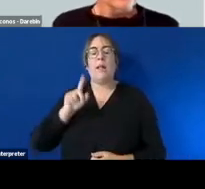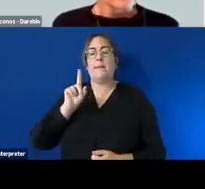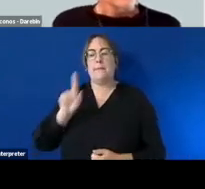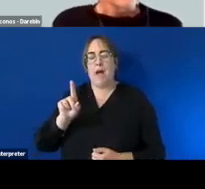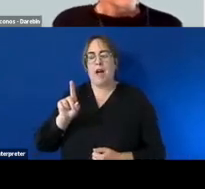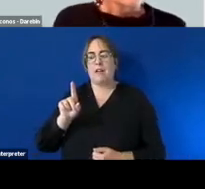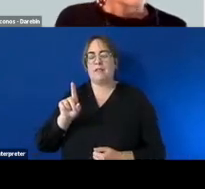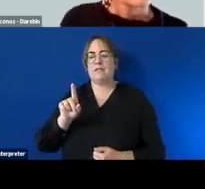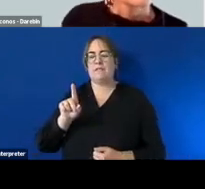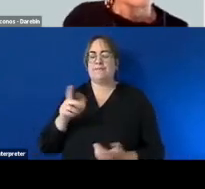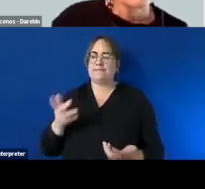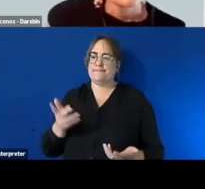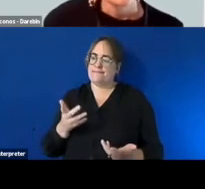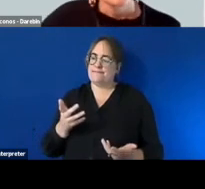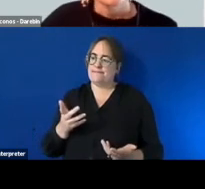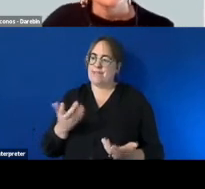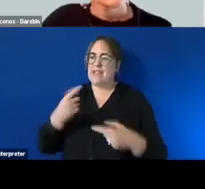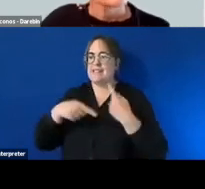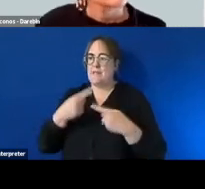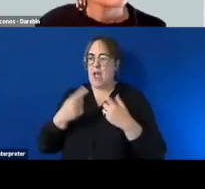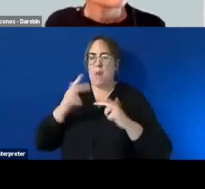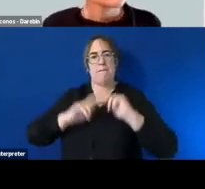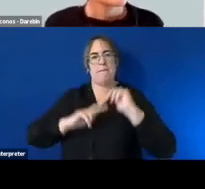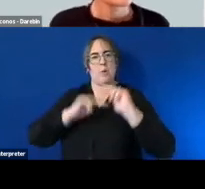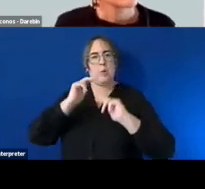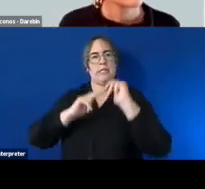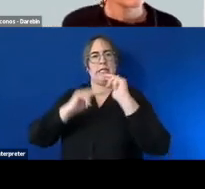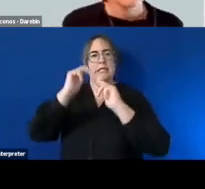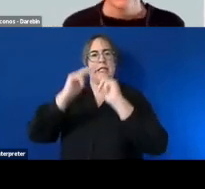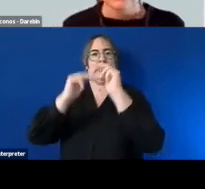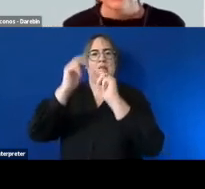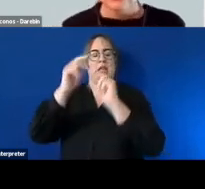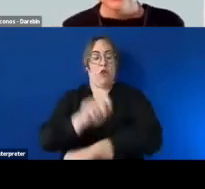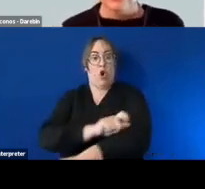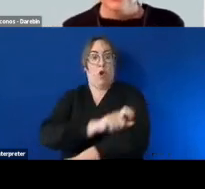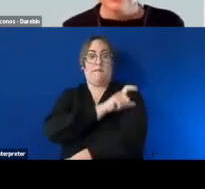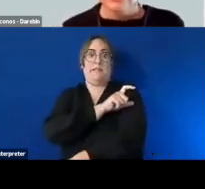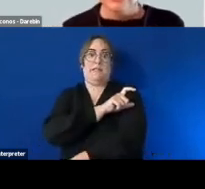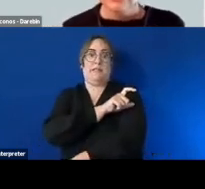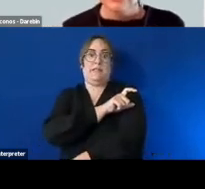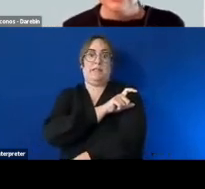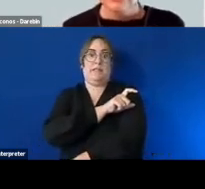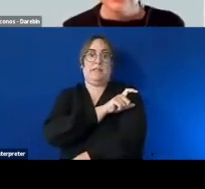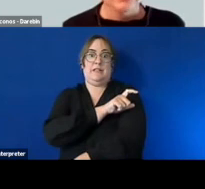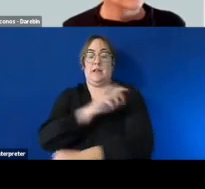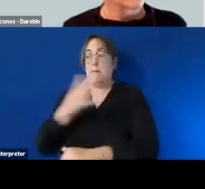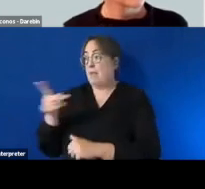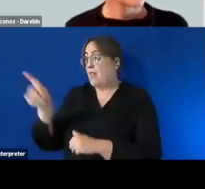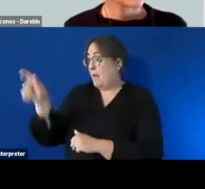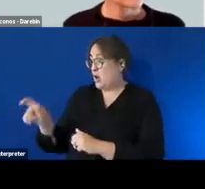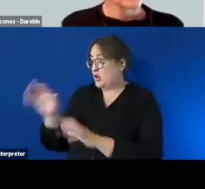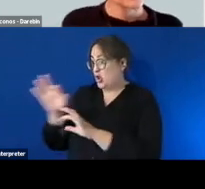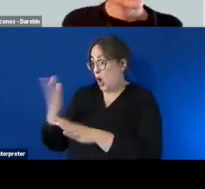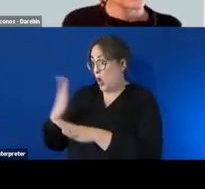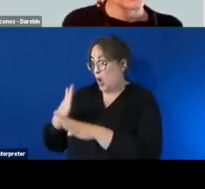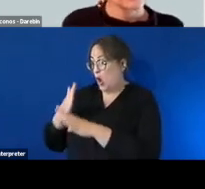it's getting the confidence up they may not have worked for quite some time so